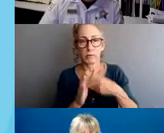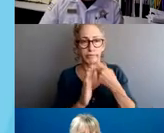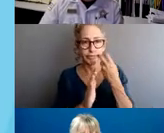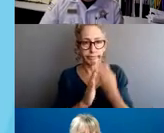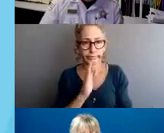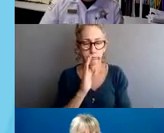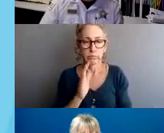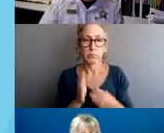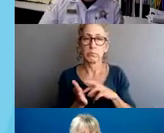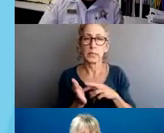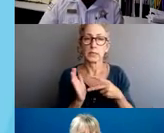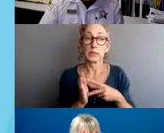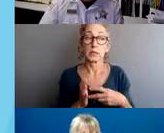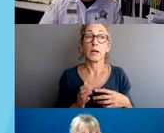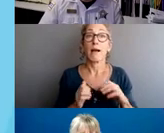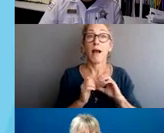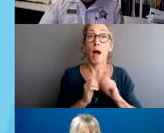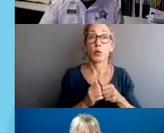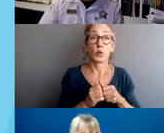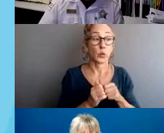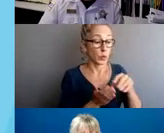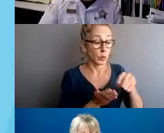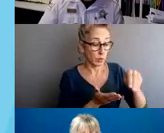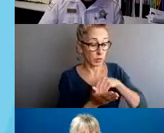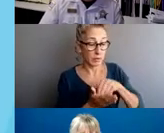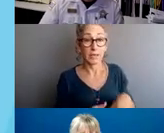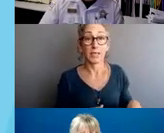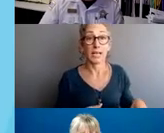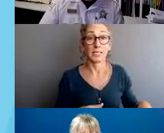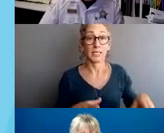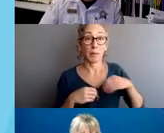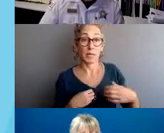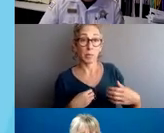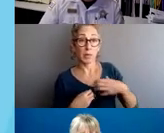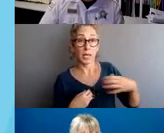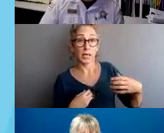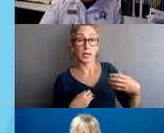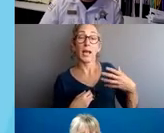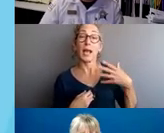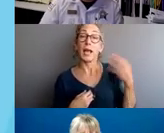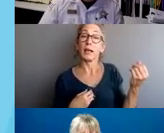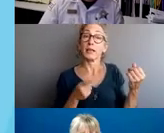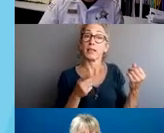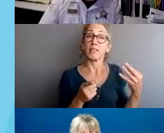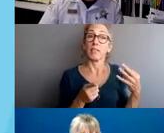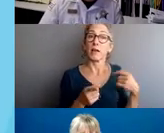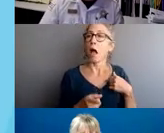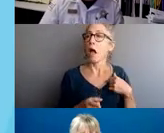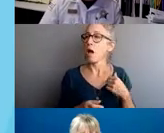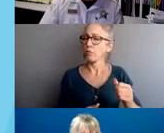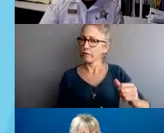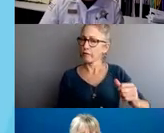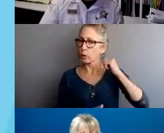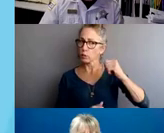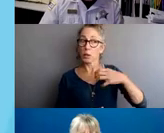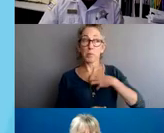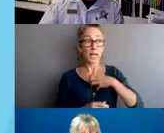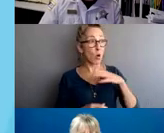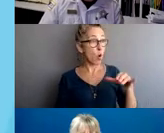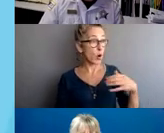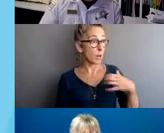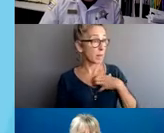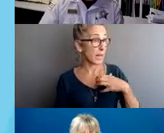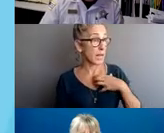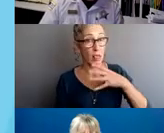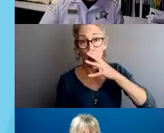complaint intake and the consequences for failing to take a complaint, best practices in procedural